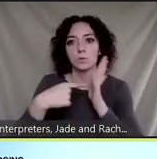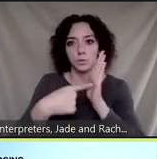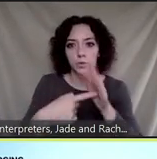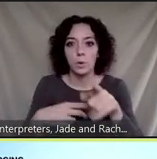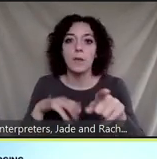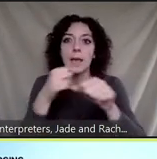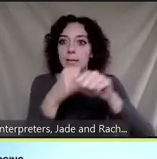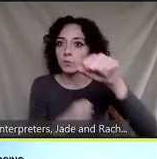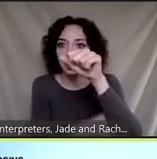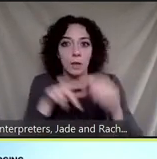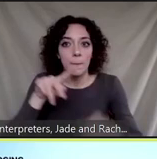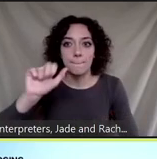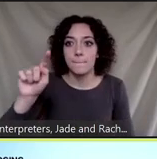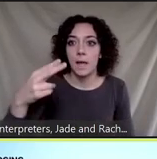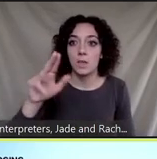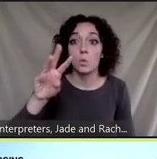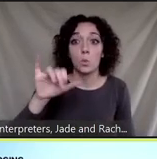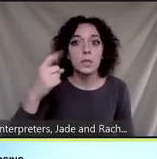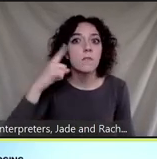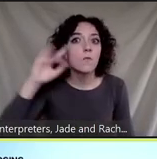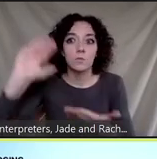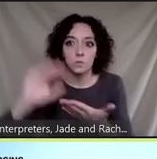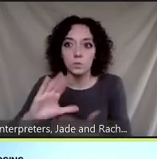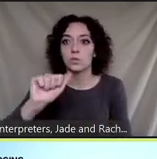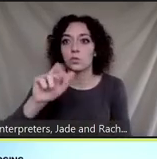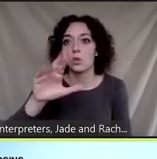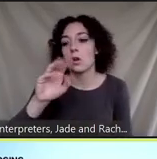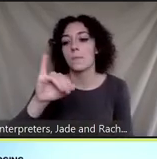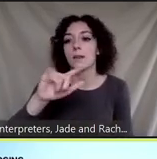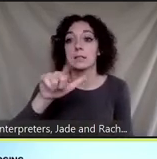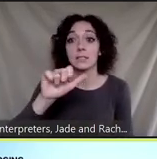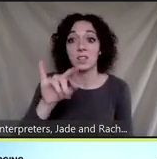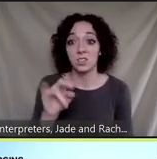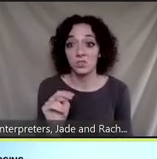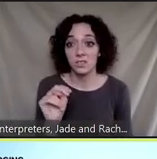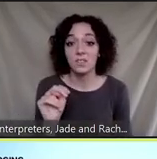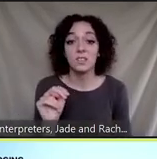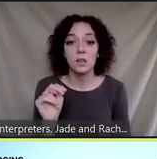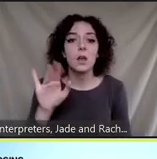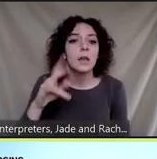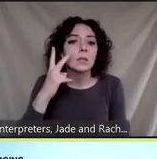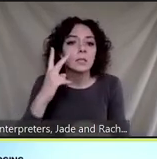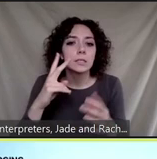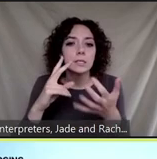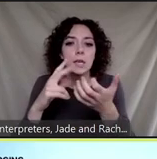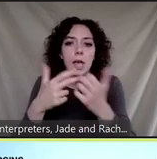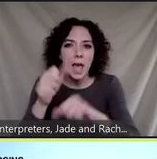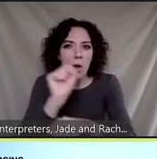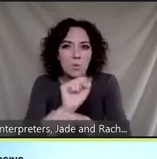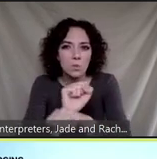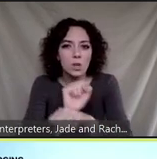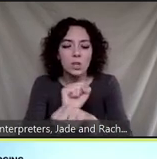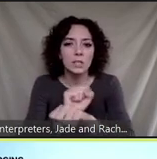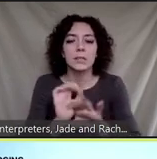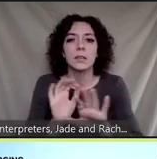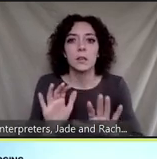for transportation decarbonization all right what does that mean we can look at how this works for when uh